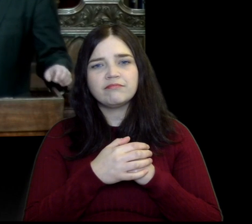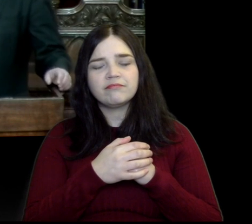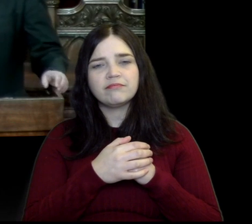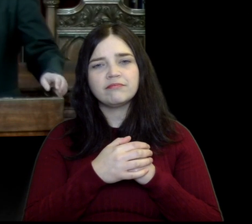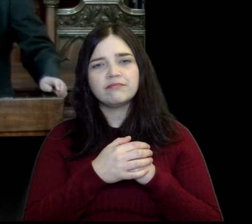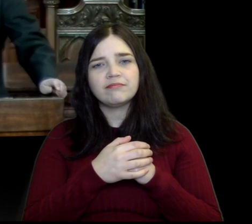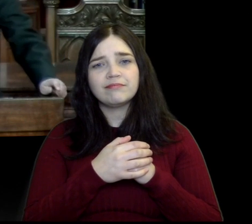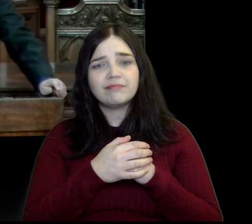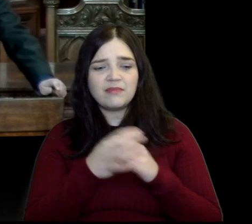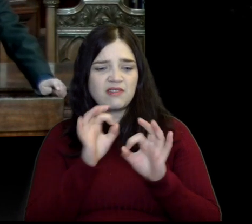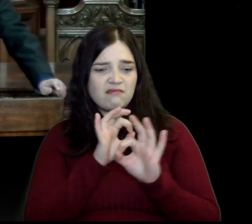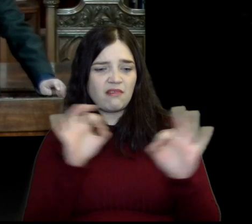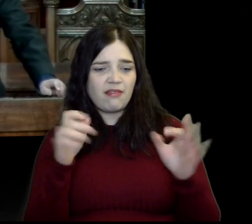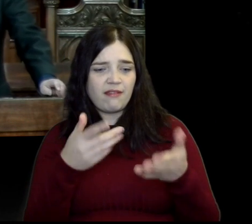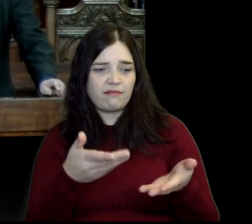comes and says